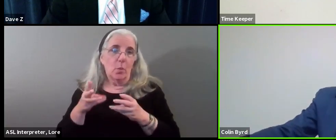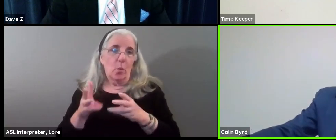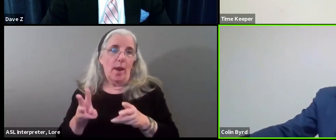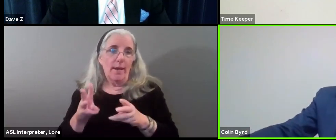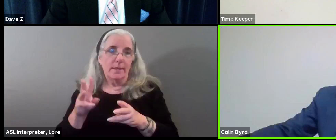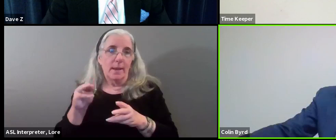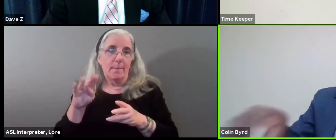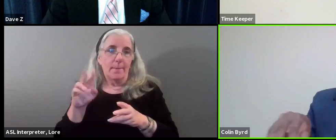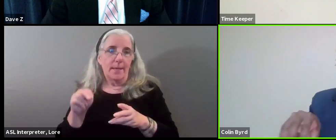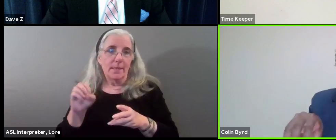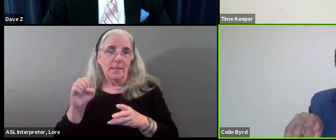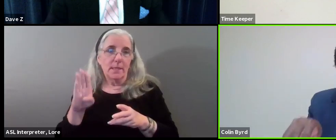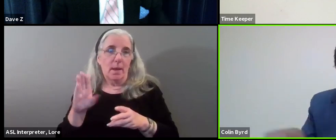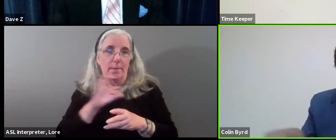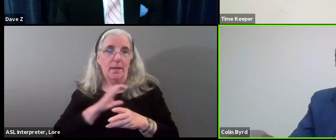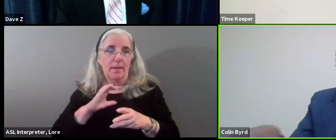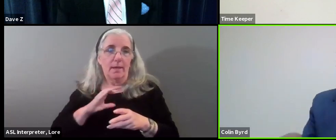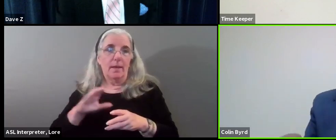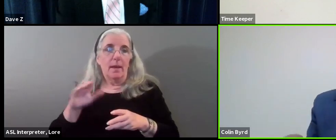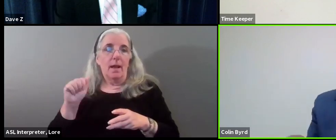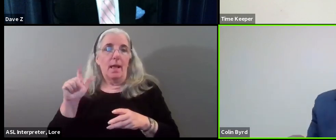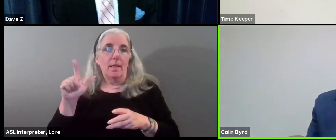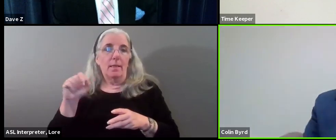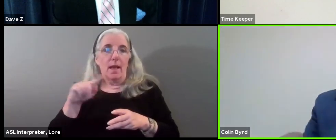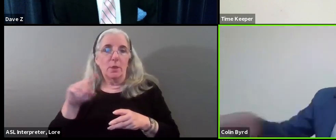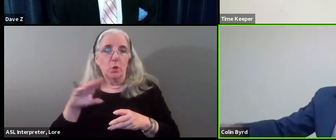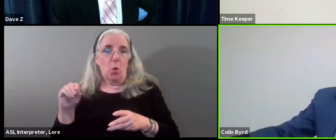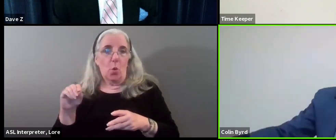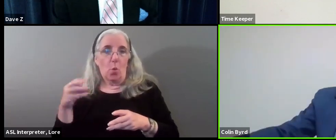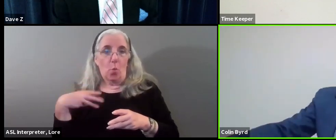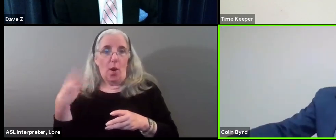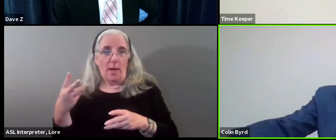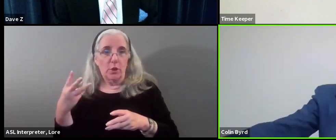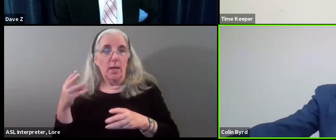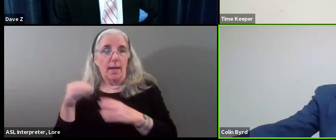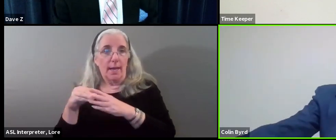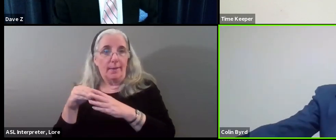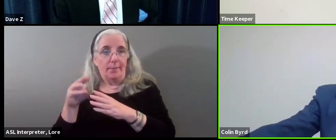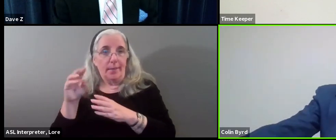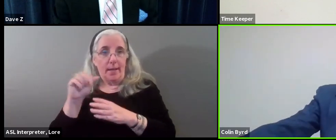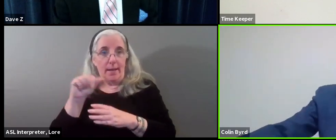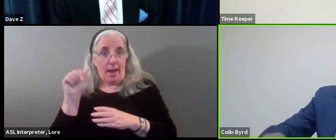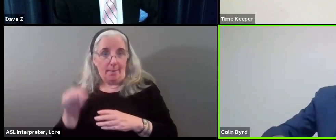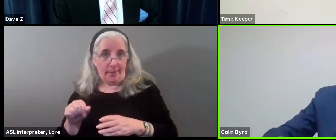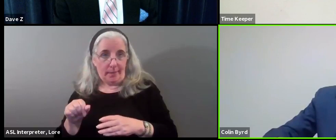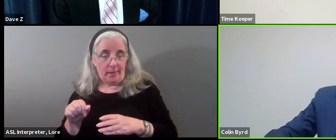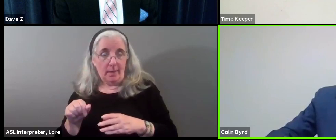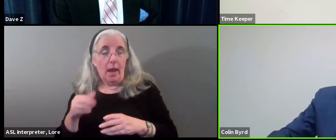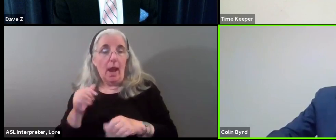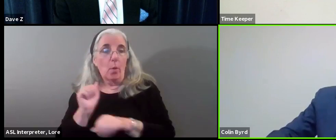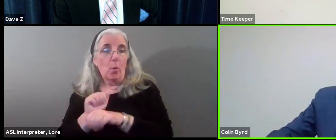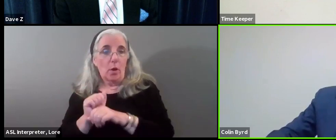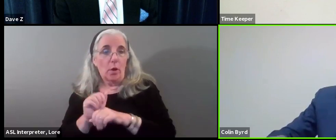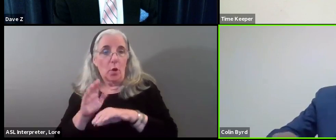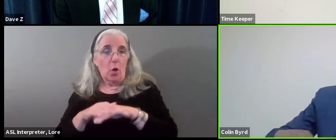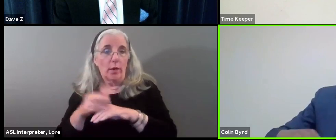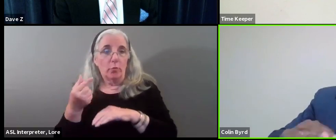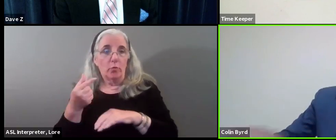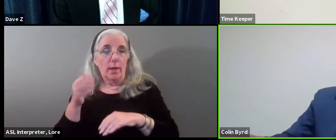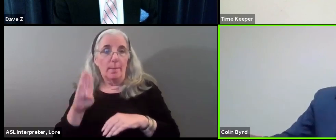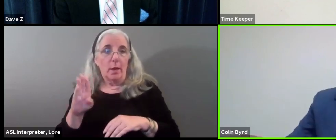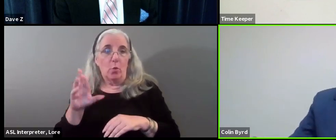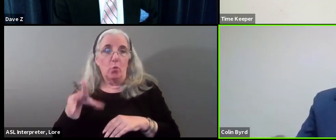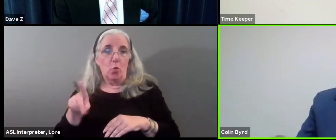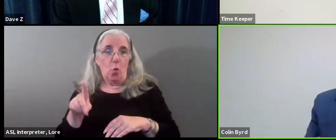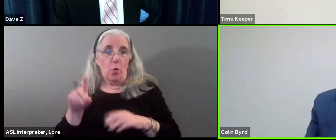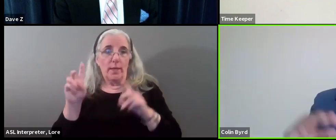Washington. And that is somebody with whom I've worked on infrastructure issues, including the Greenbelt Road issues. You know, there's